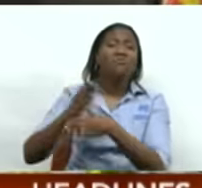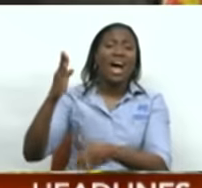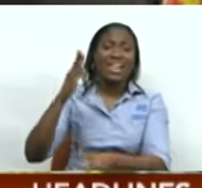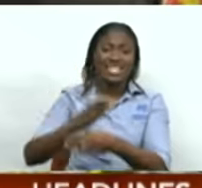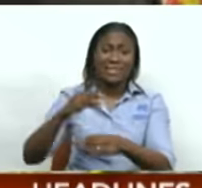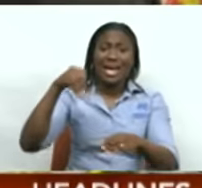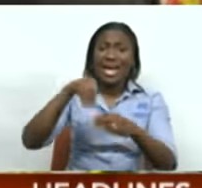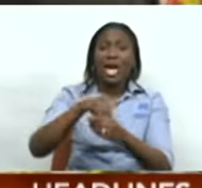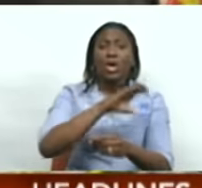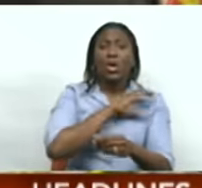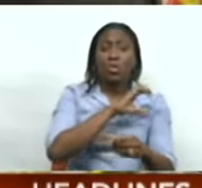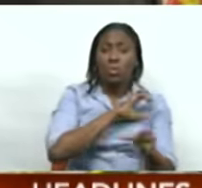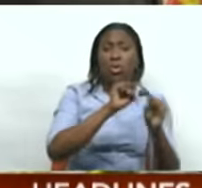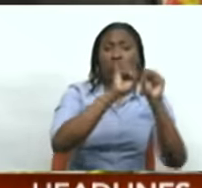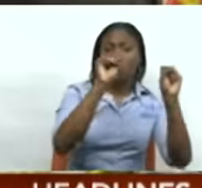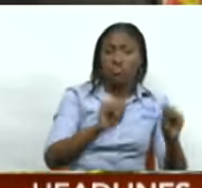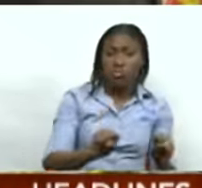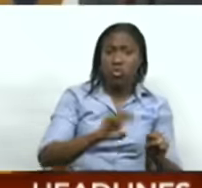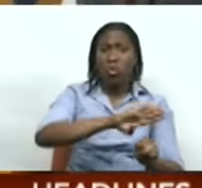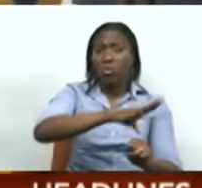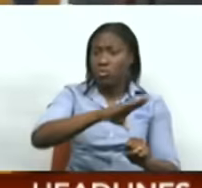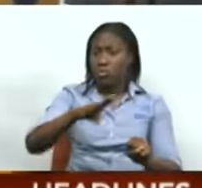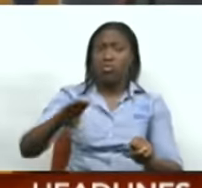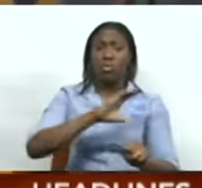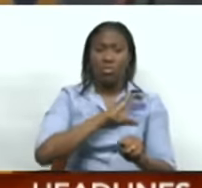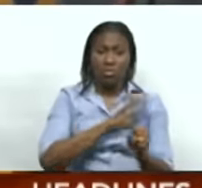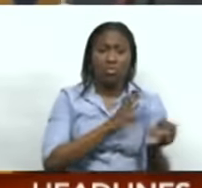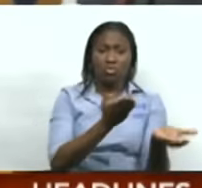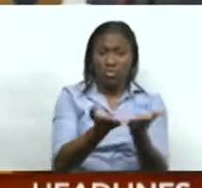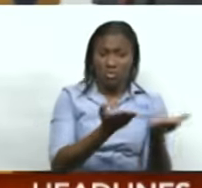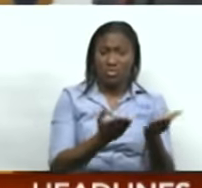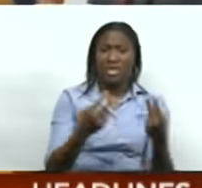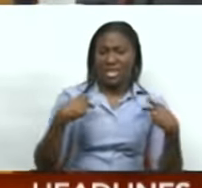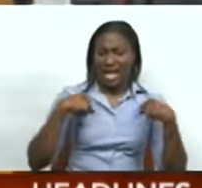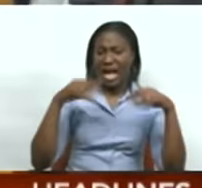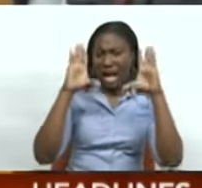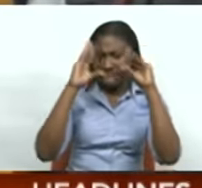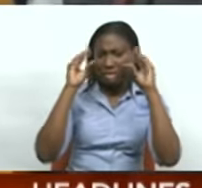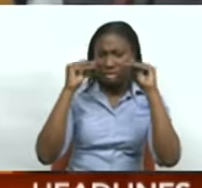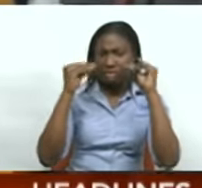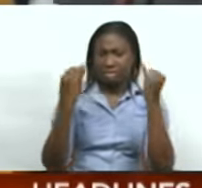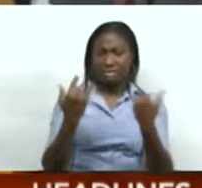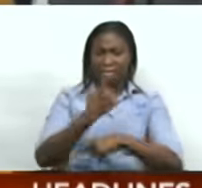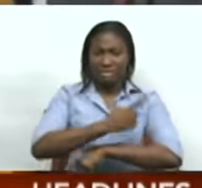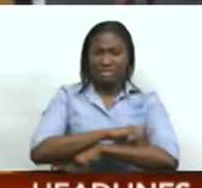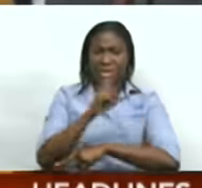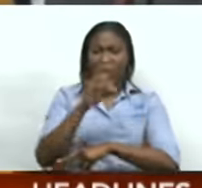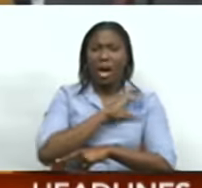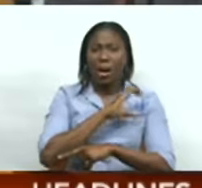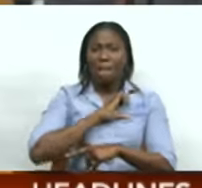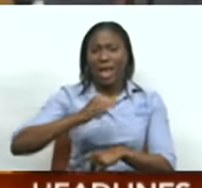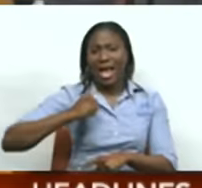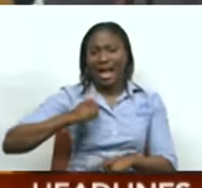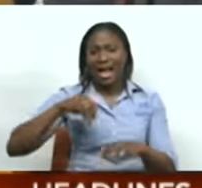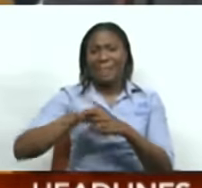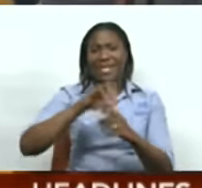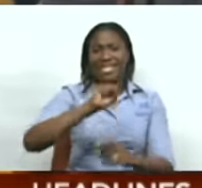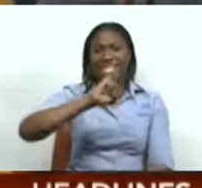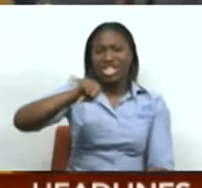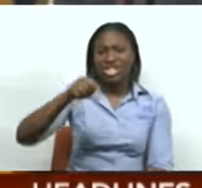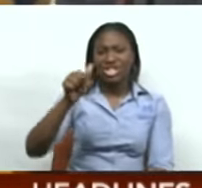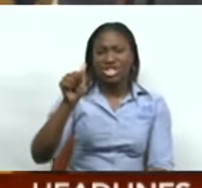This is one of the driving points of the CFPWA's 10th intersessional meeting held at the Police Academy in St. James City.